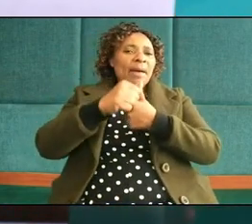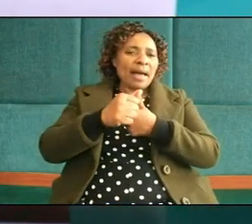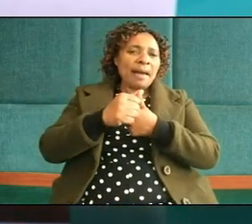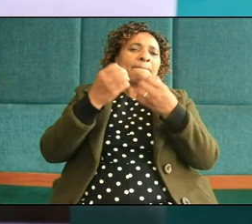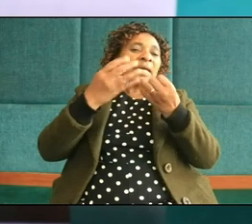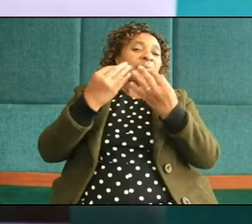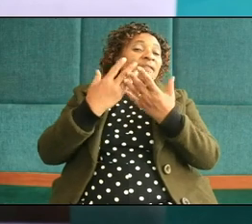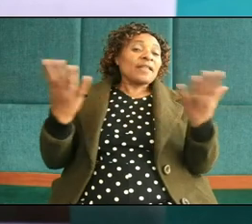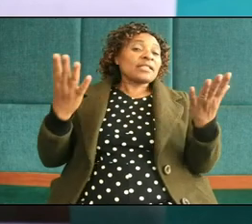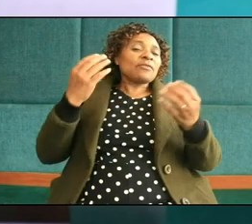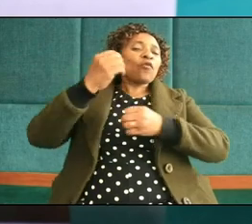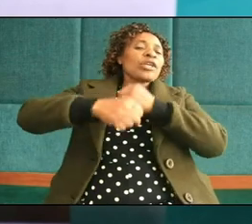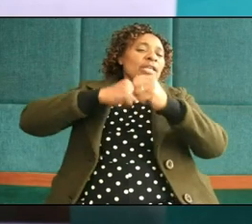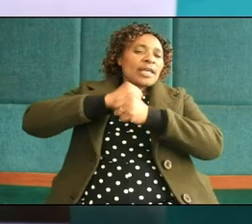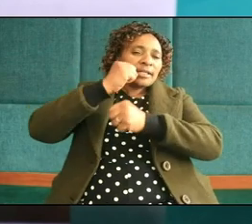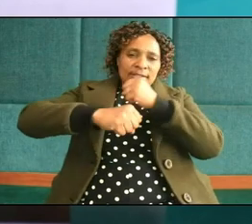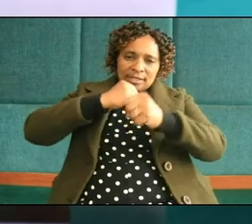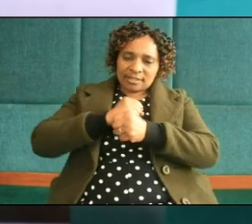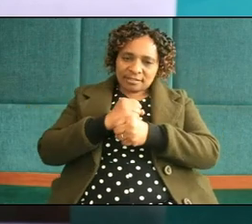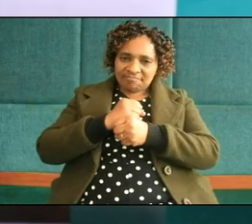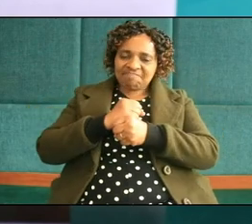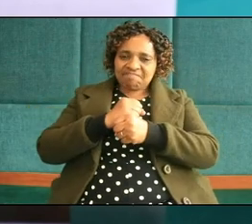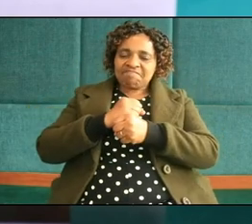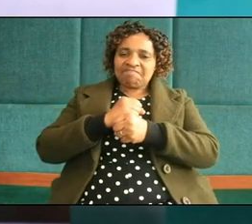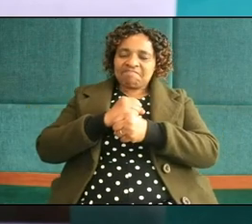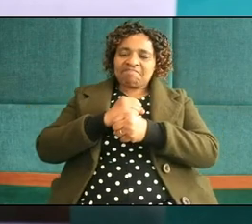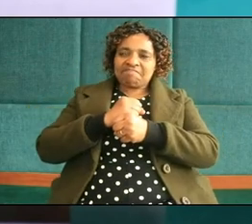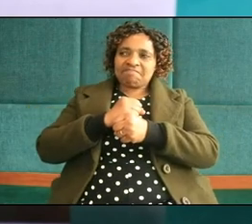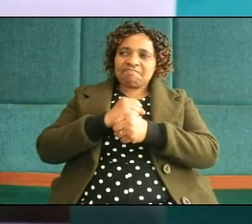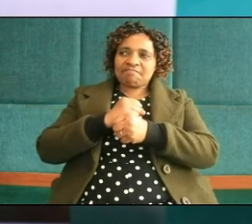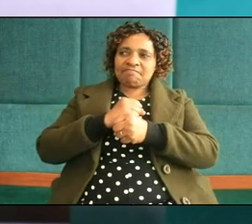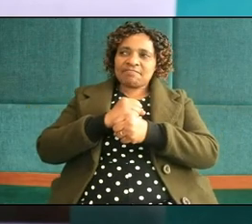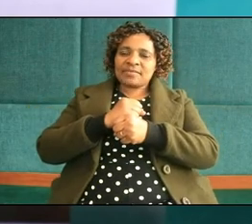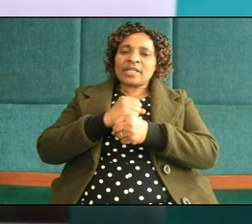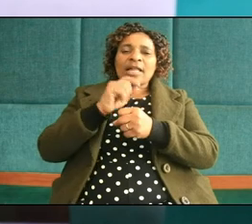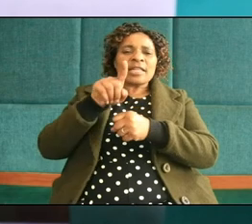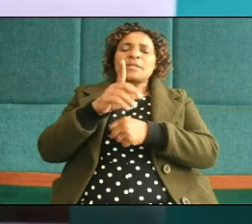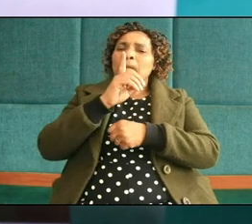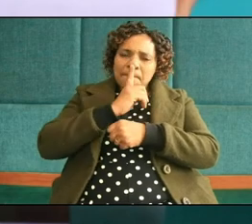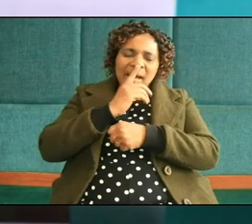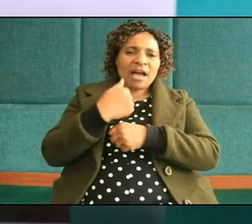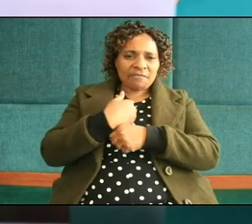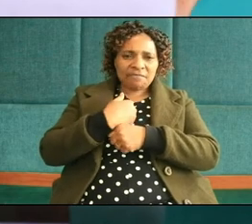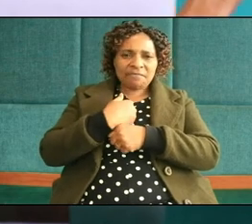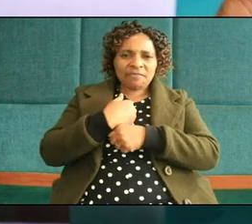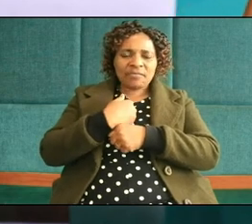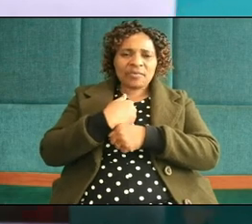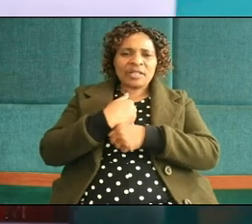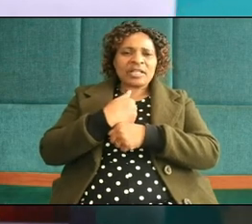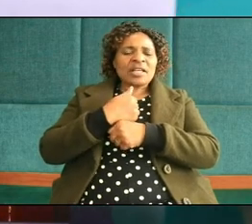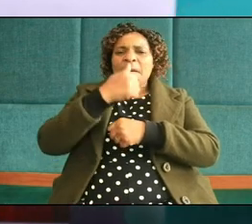years they are gentle they are quiet and innocent